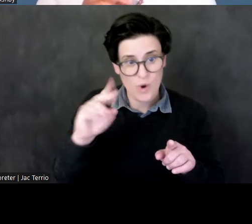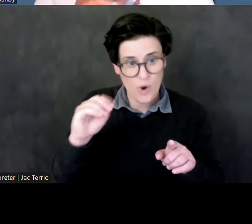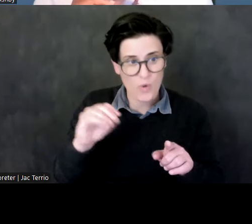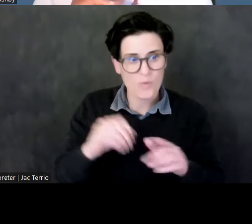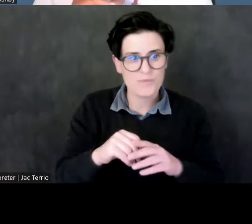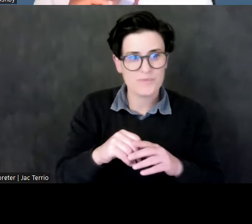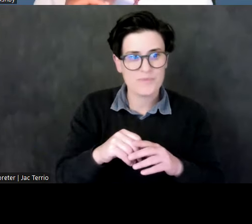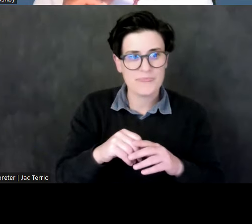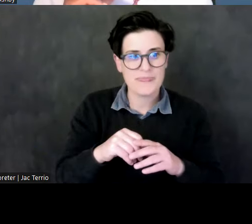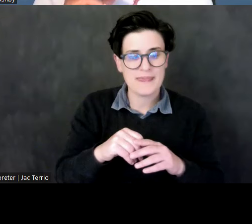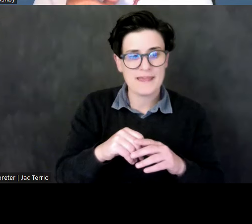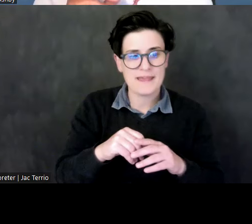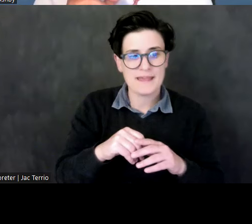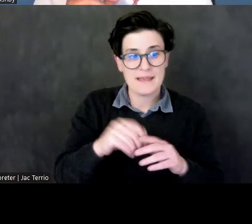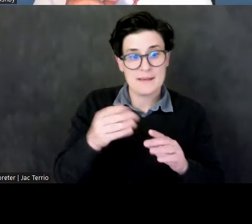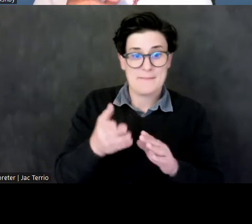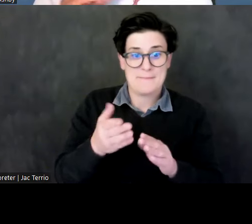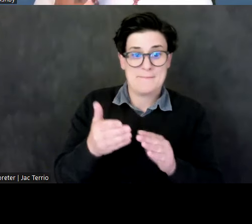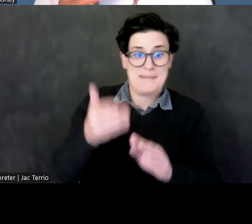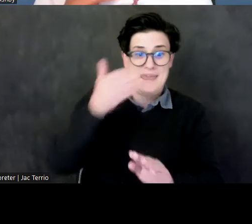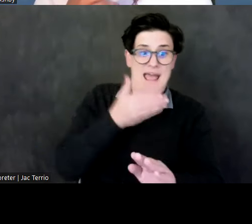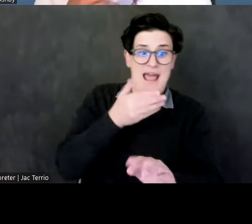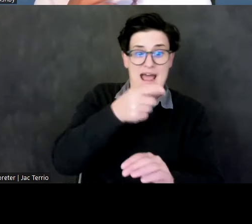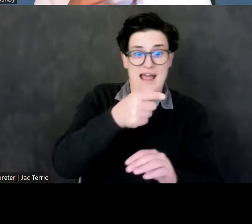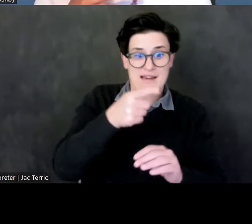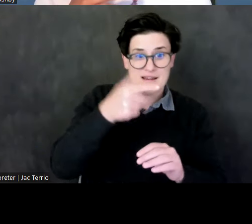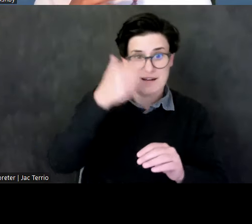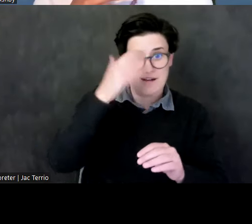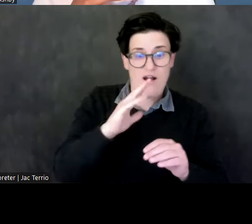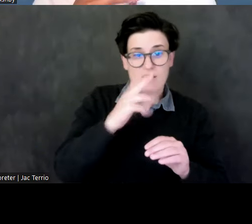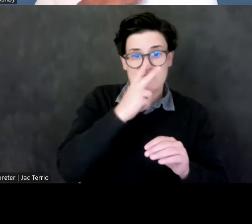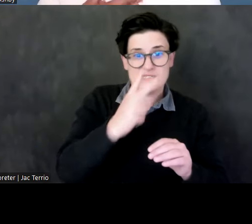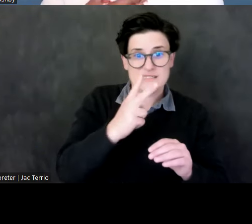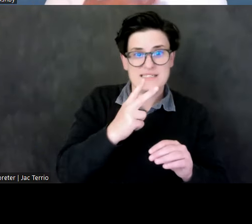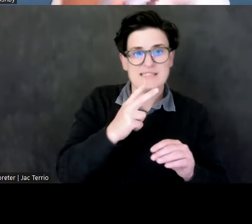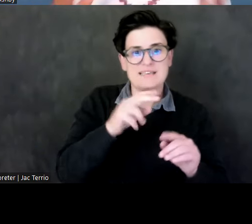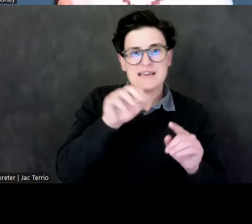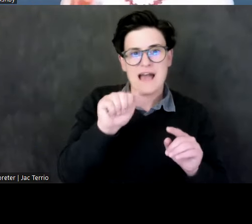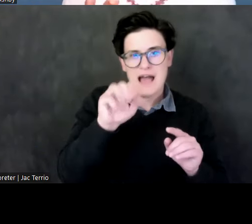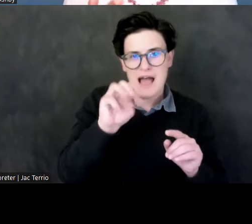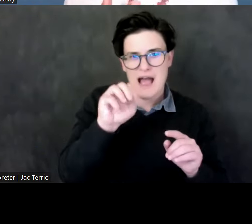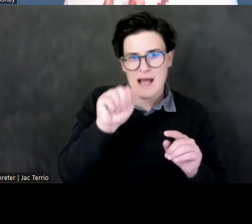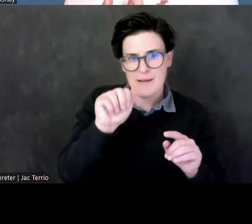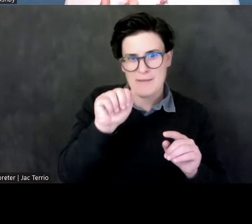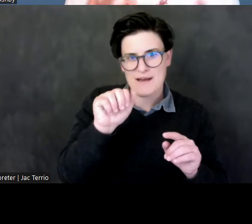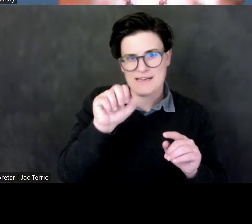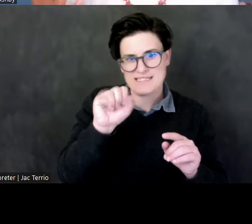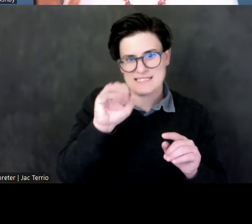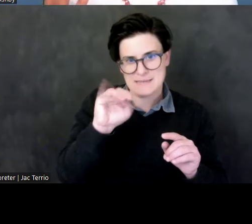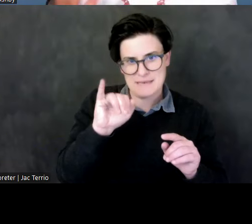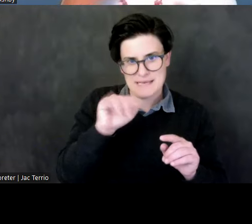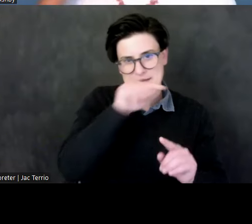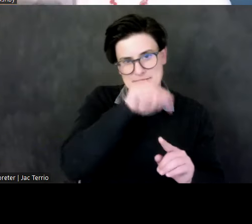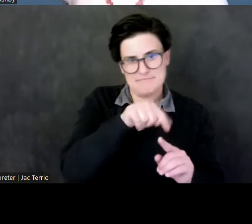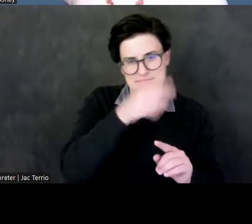behind the goddess Amasimi Ko, this is Amani Shaketo. I'll just point out that